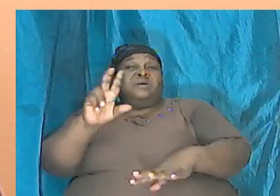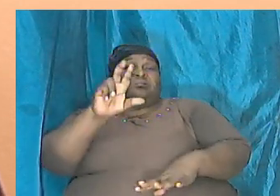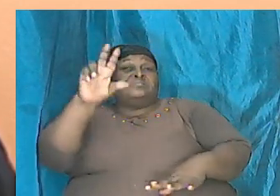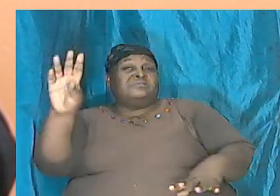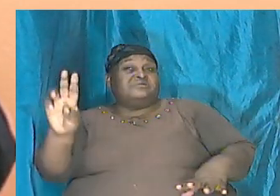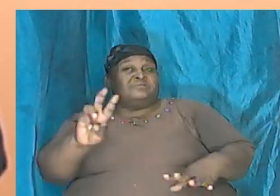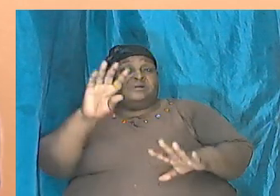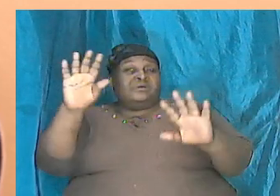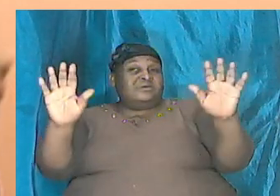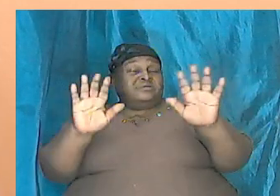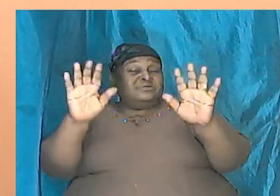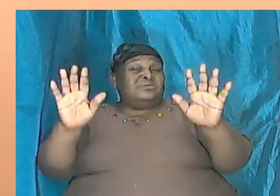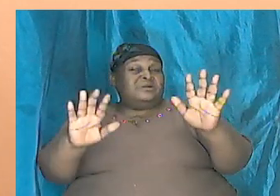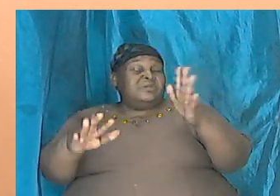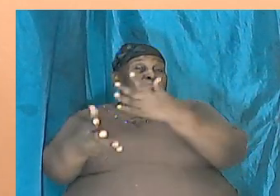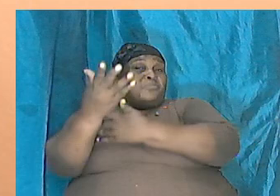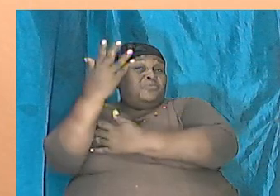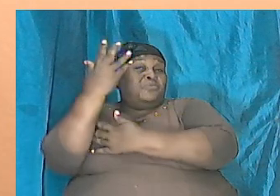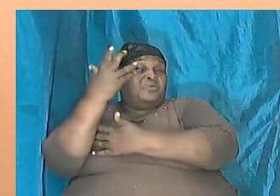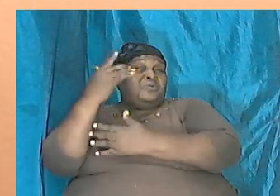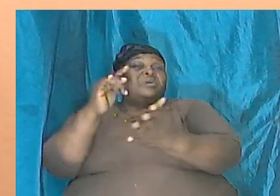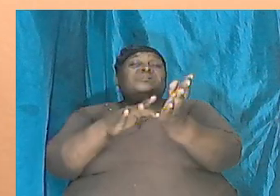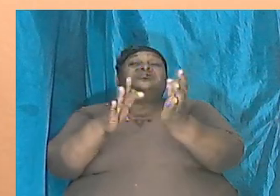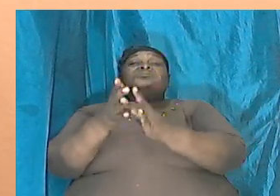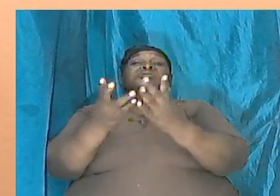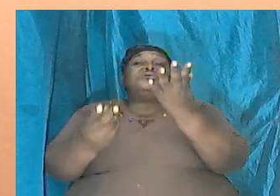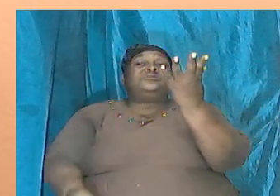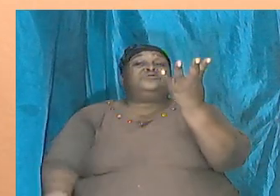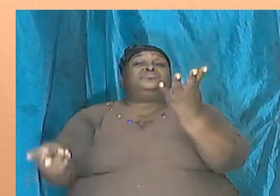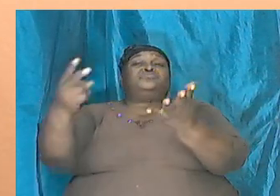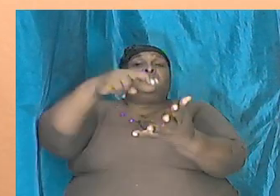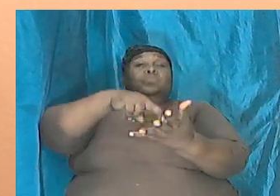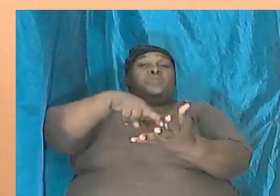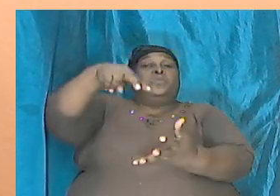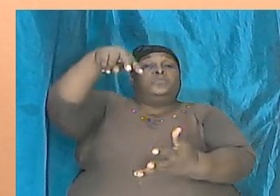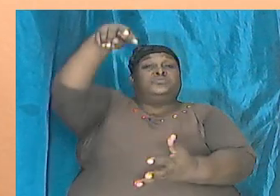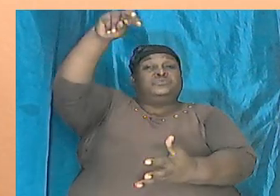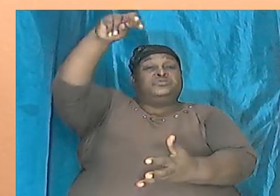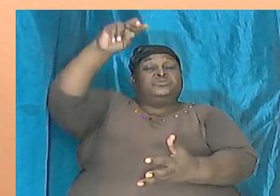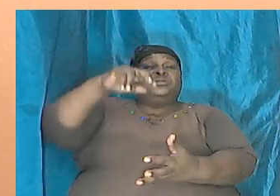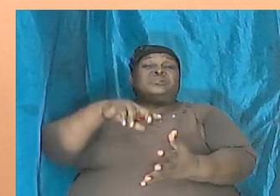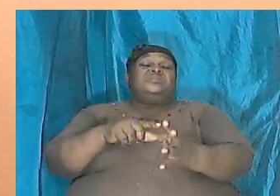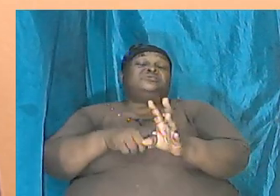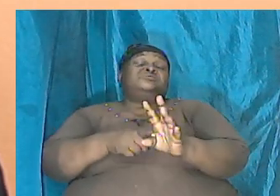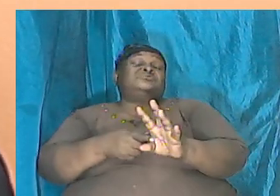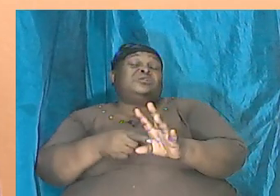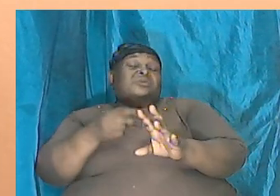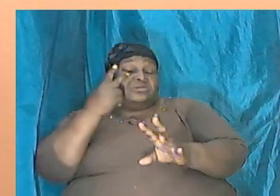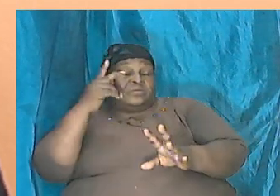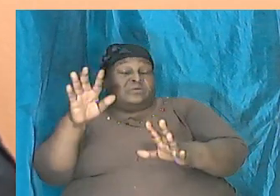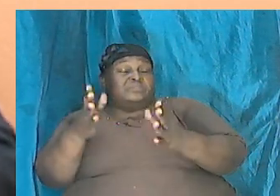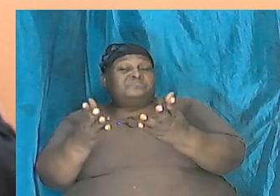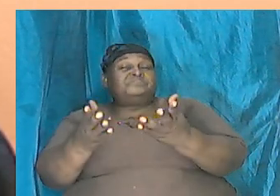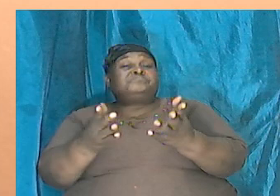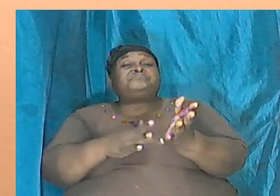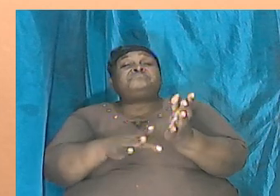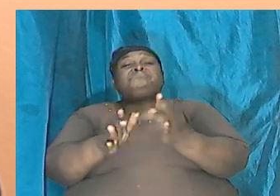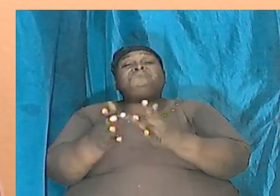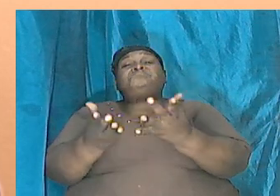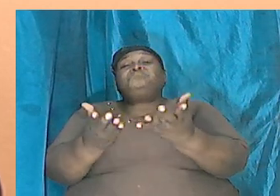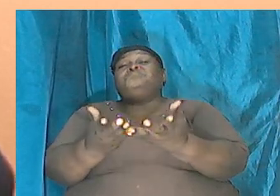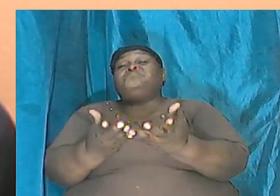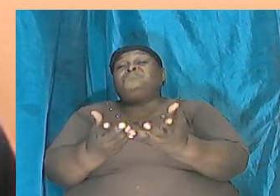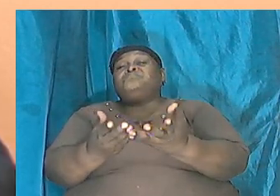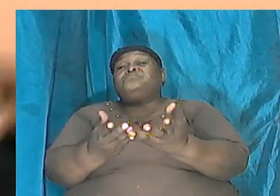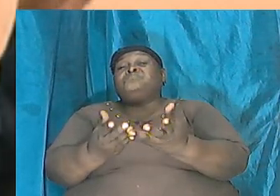at which time our salvation was complete. It is just as we start to look at the book, we see some things that indicate